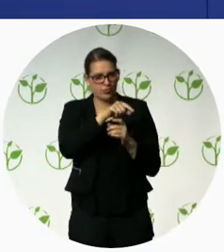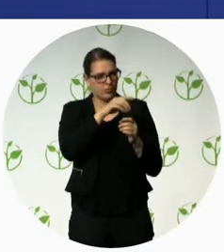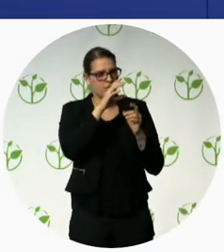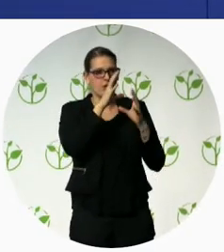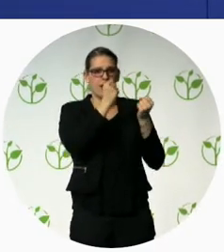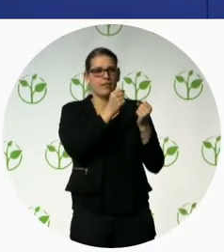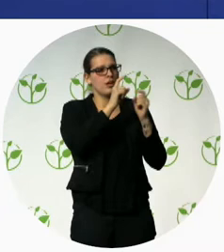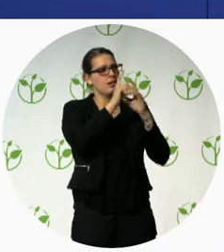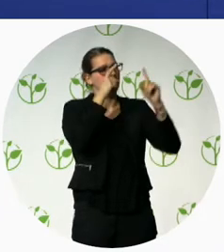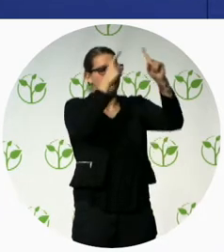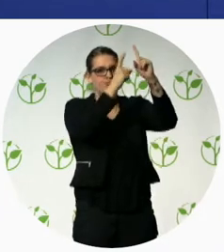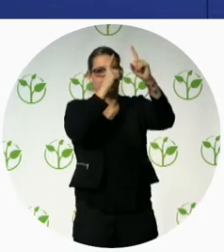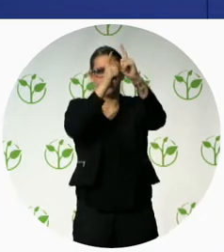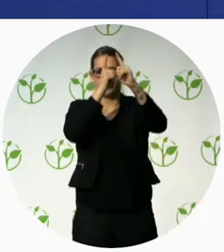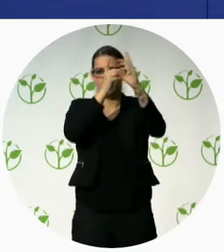approaches